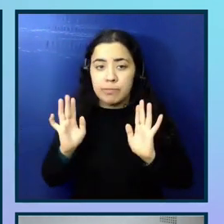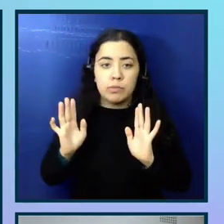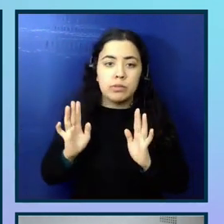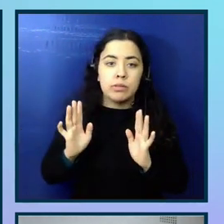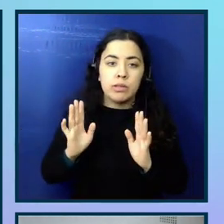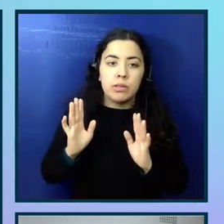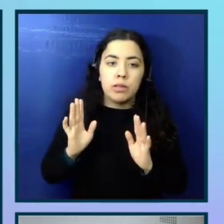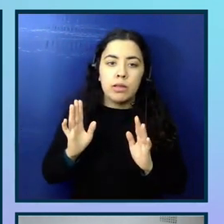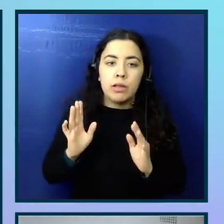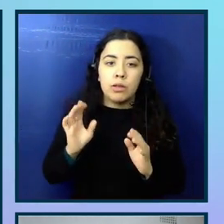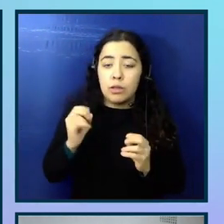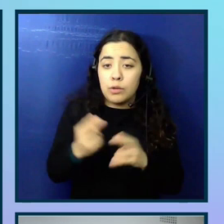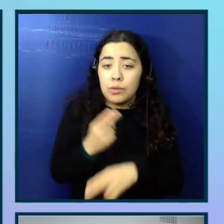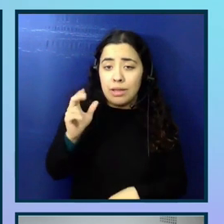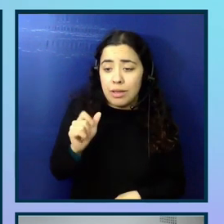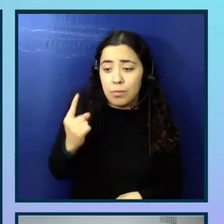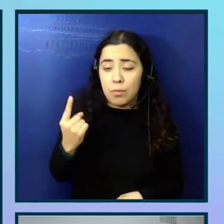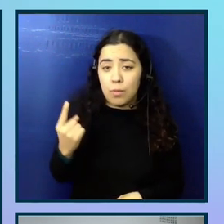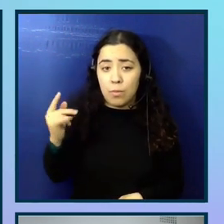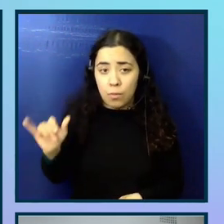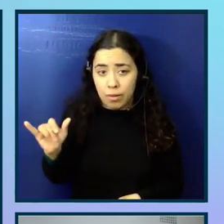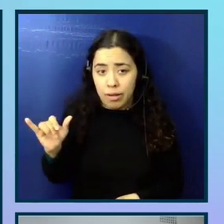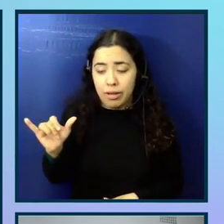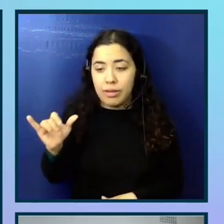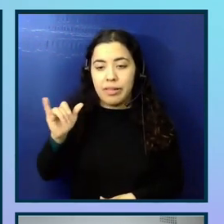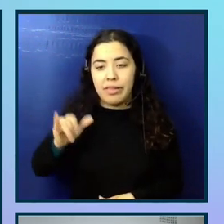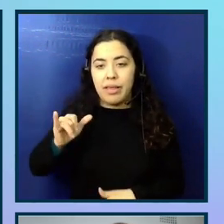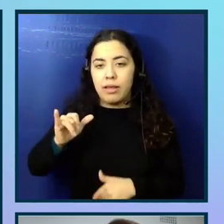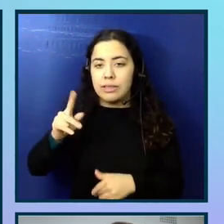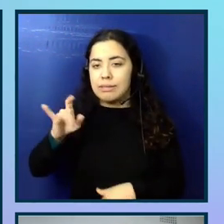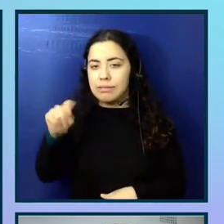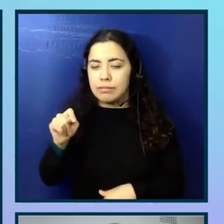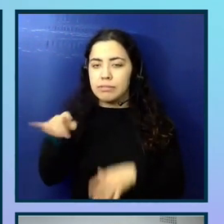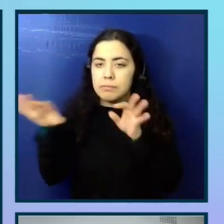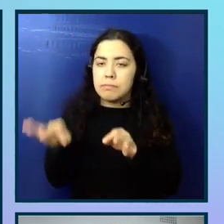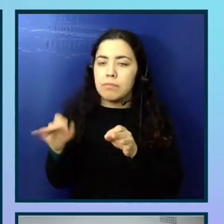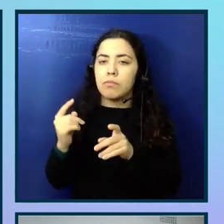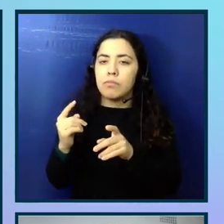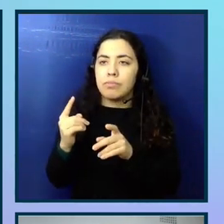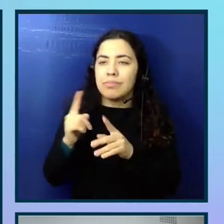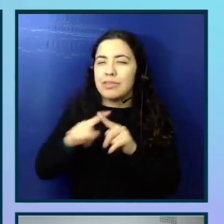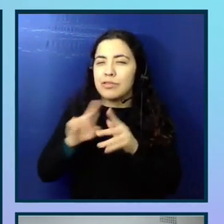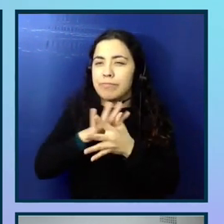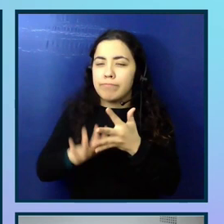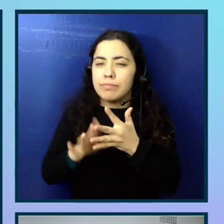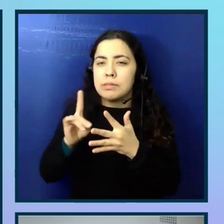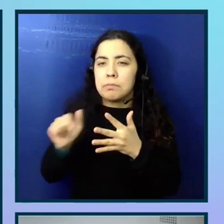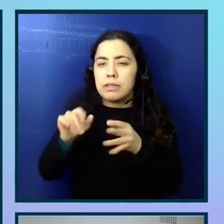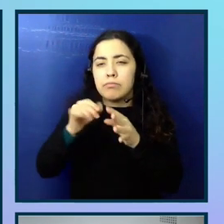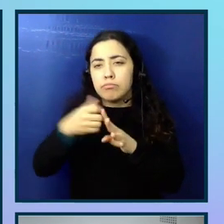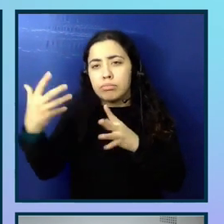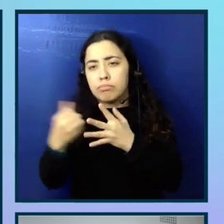A11Y annotation kit to explain accessibility properties and recommended behaviours to your